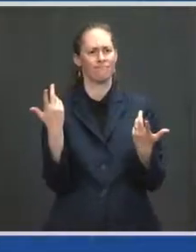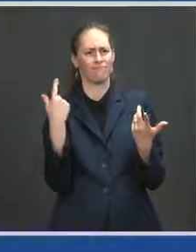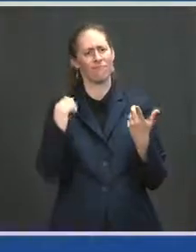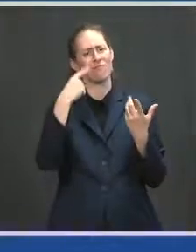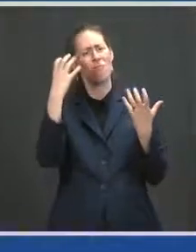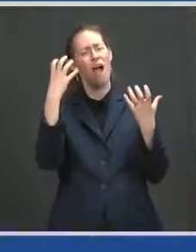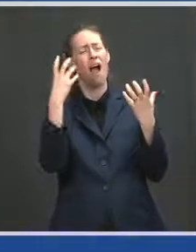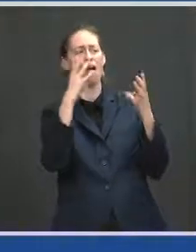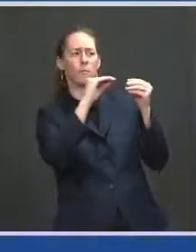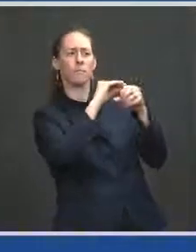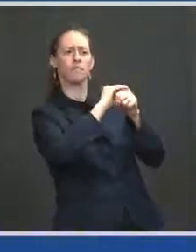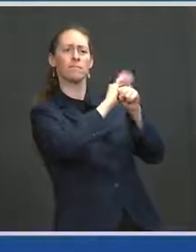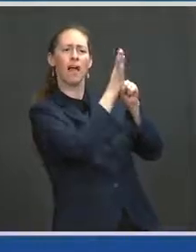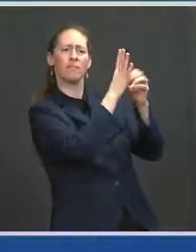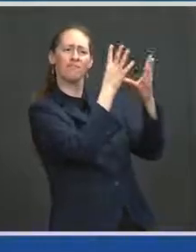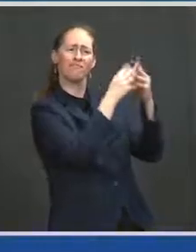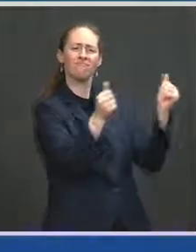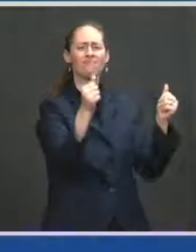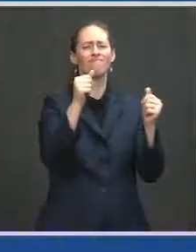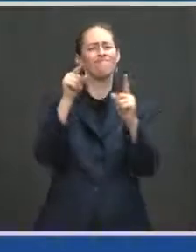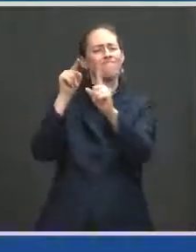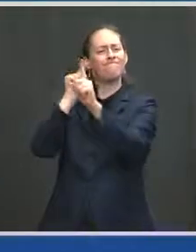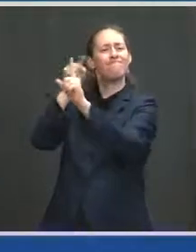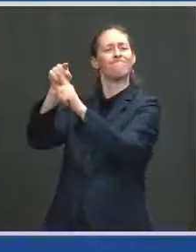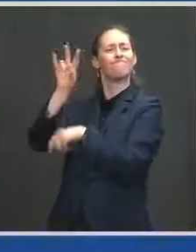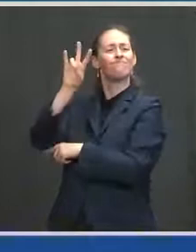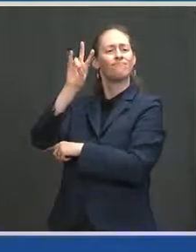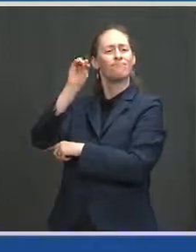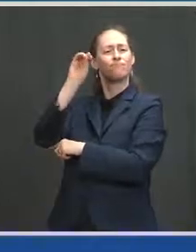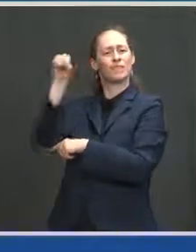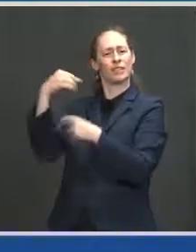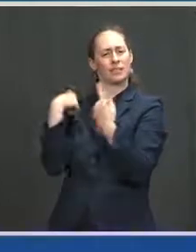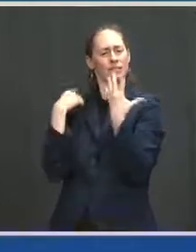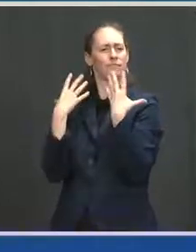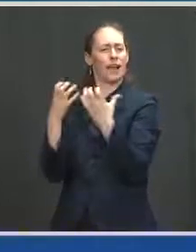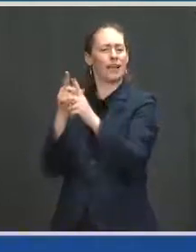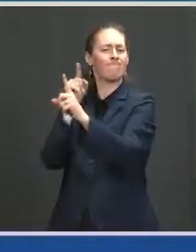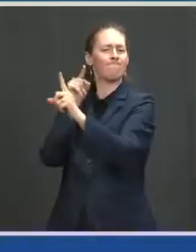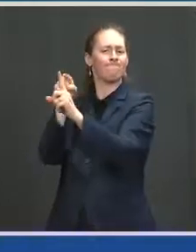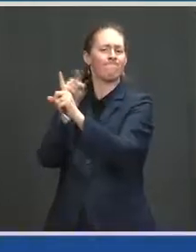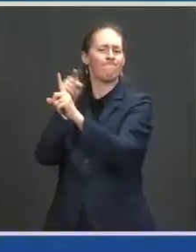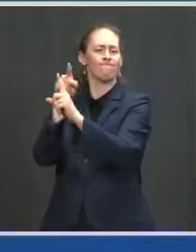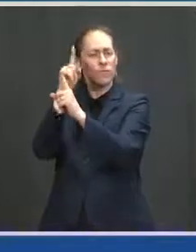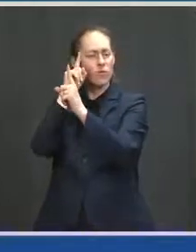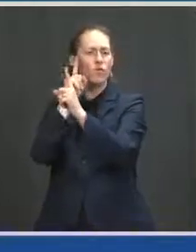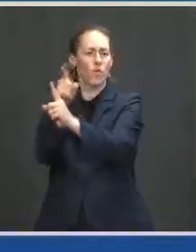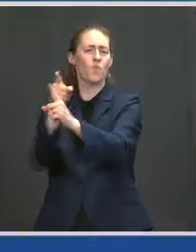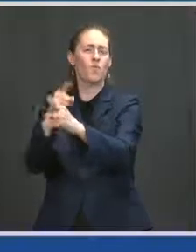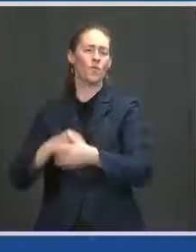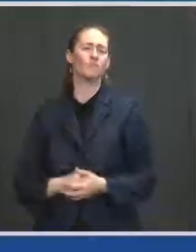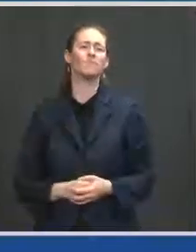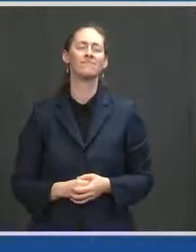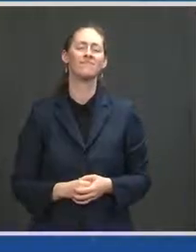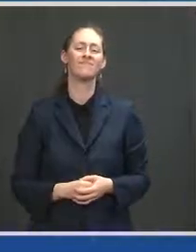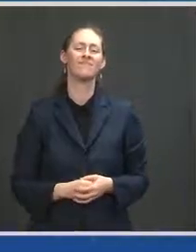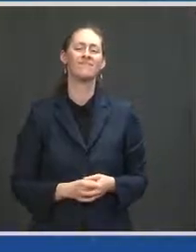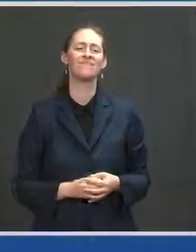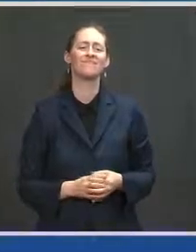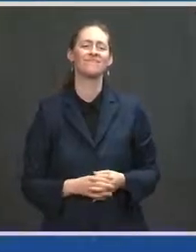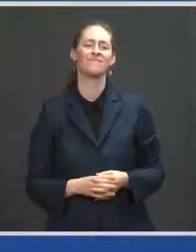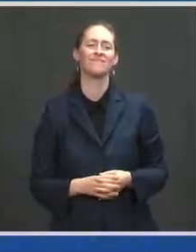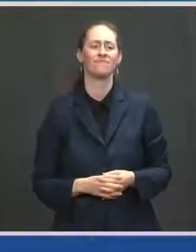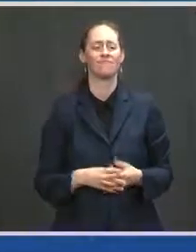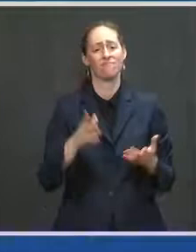to 70 percent of adult Americans vaccinated. And I'm going to take everyone, you know, it's going to take everyone, everyone,